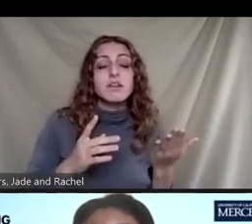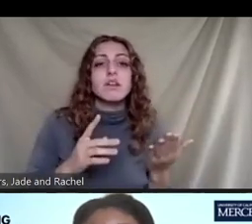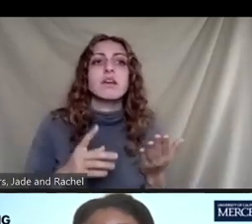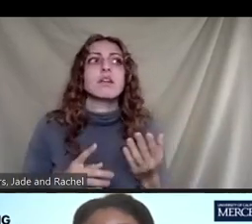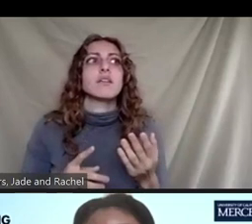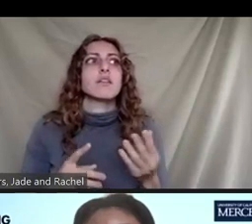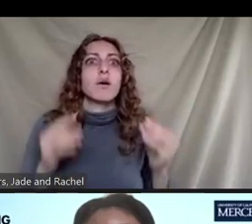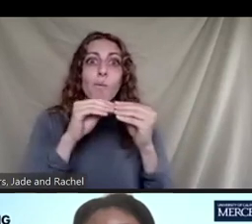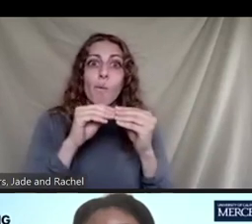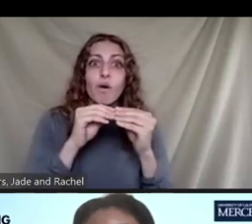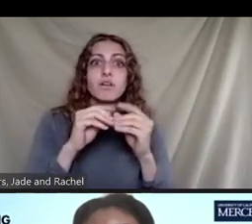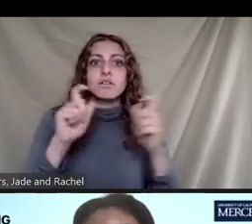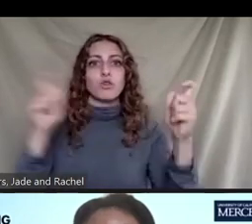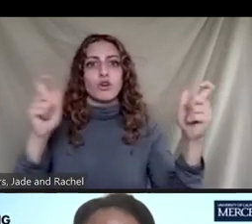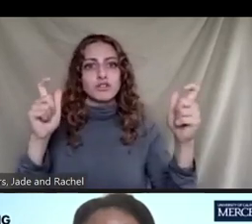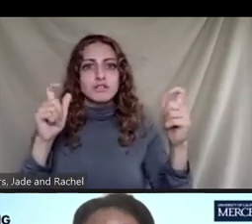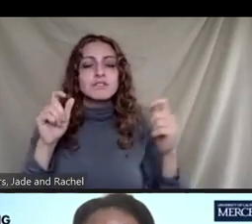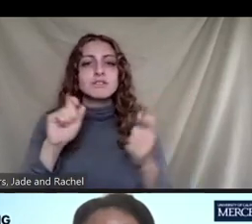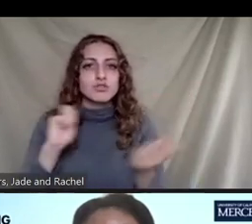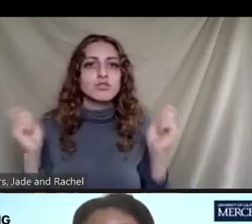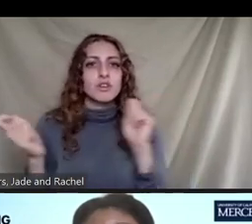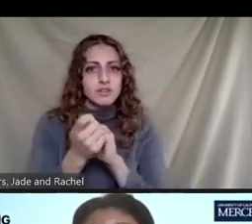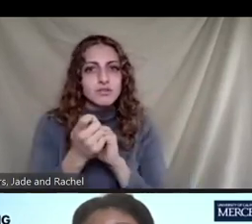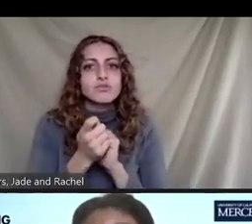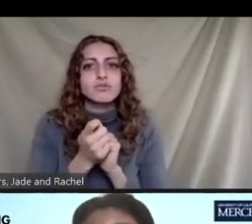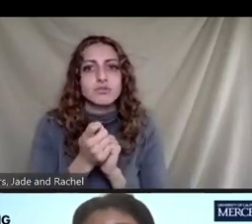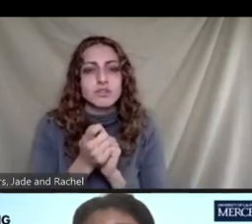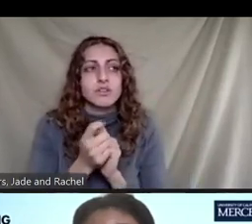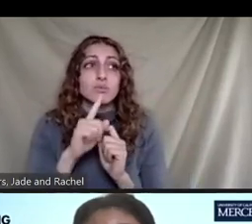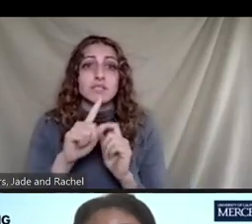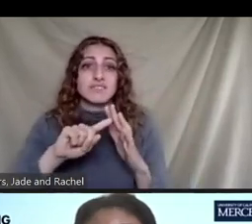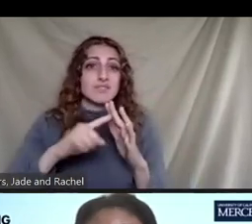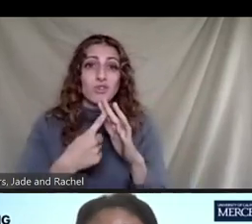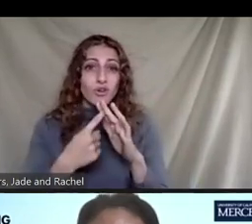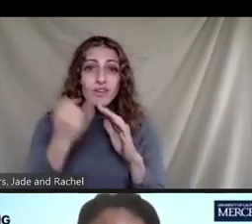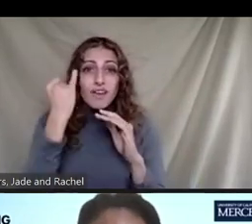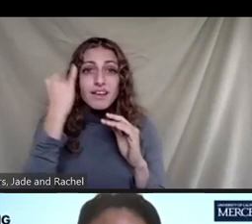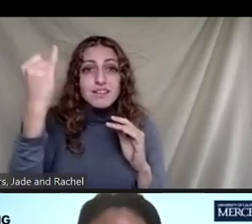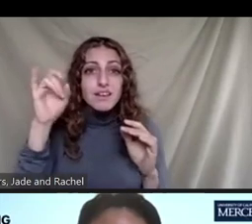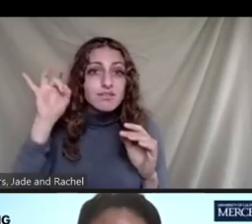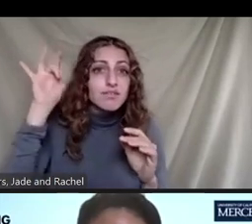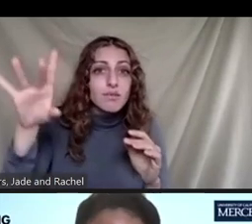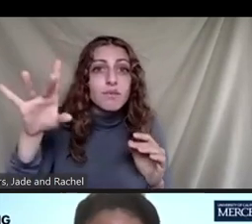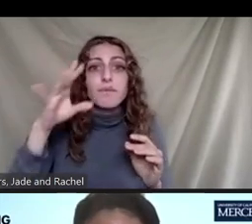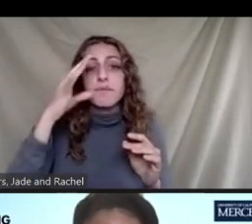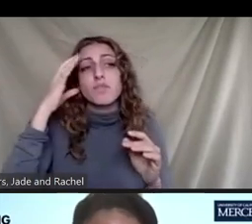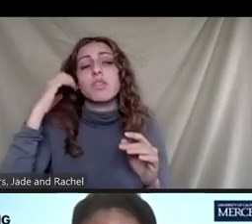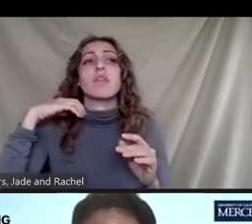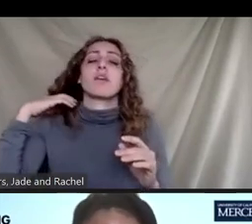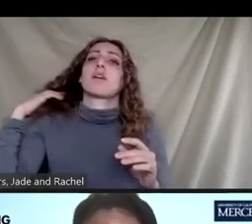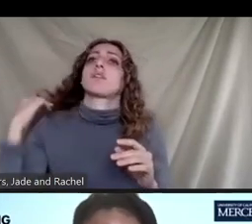know, one just baseline idea here while we're throwing out policy ideas is, you know, to